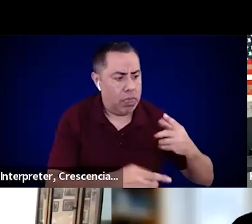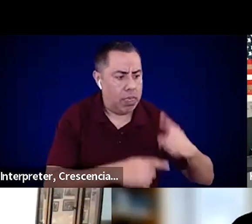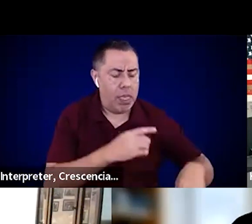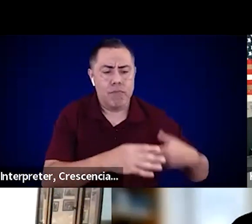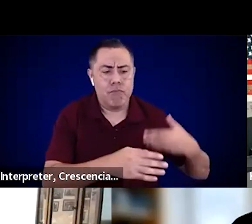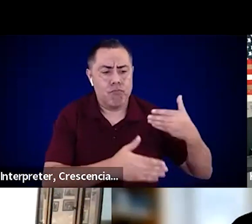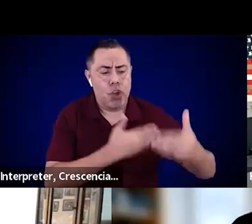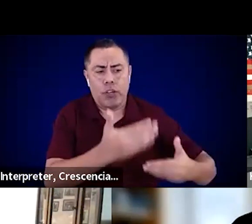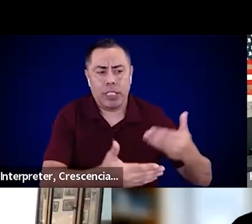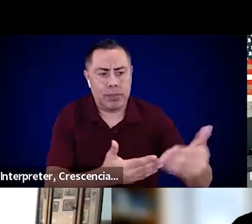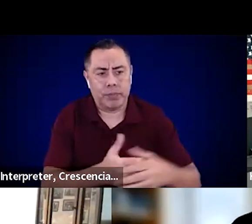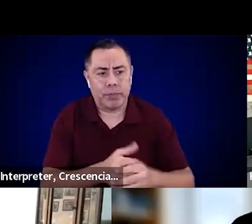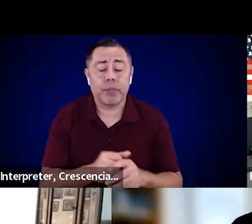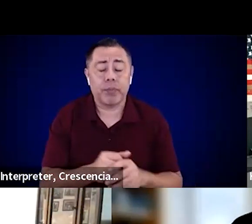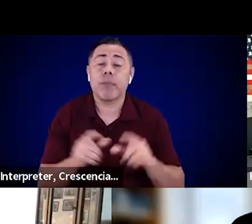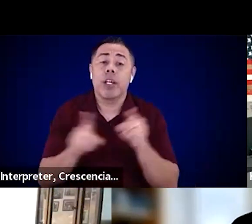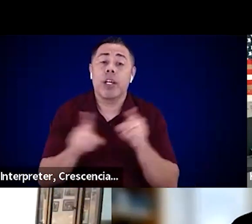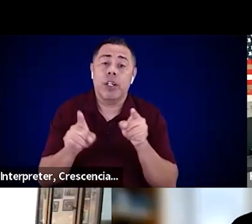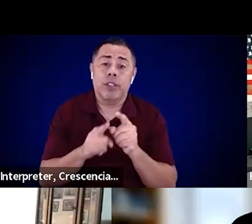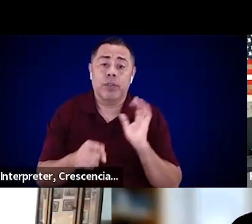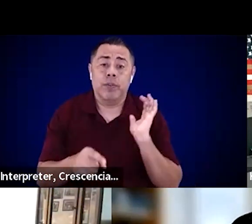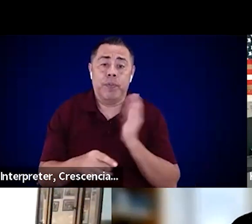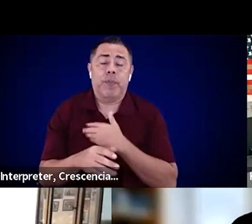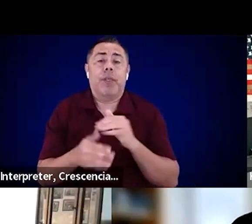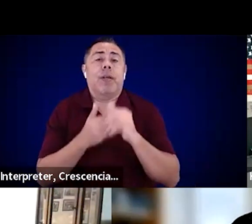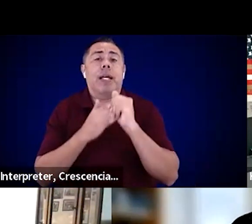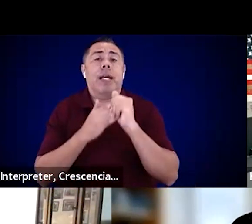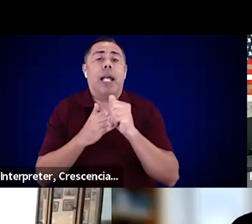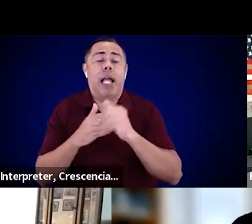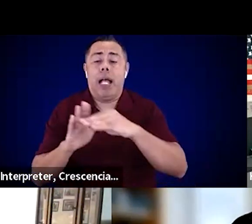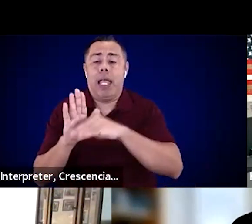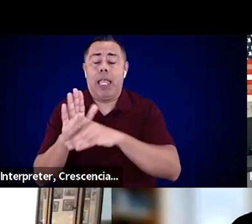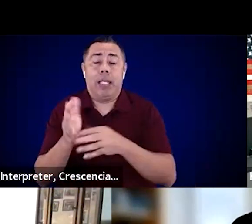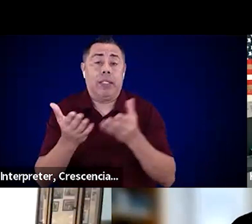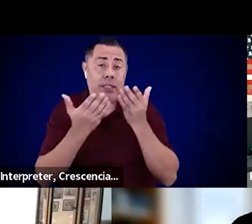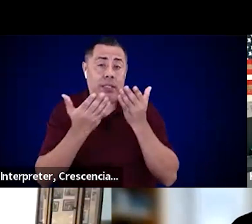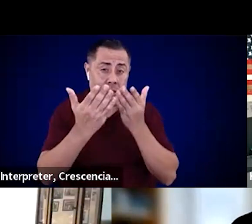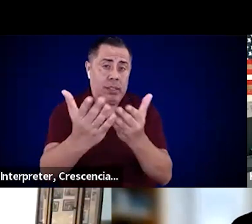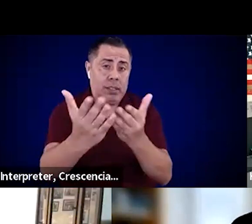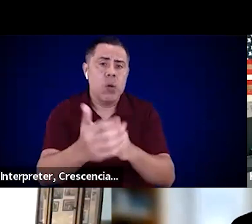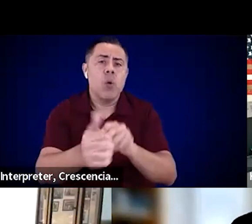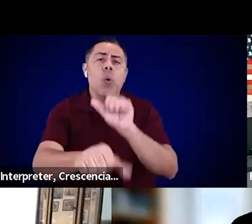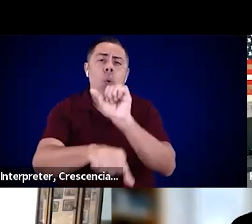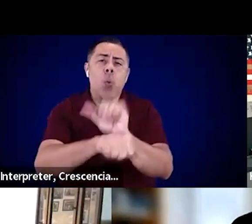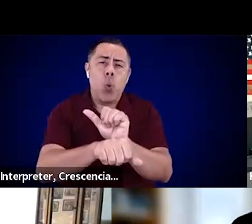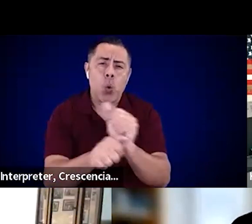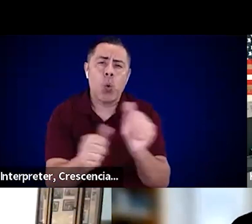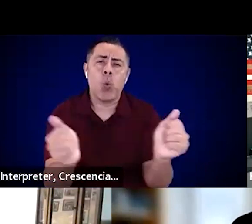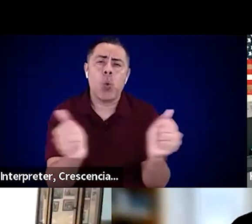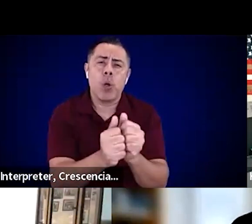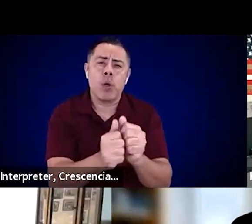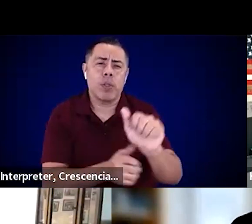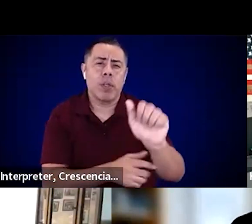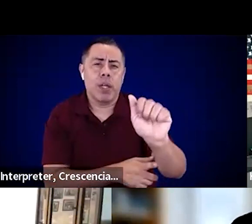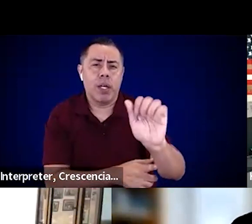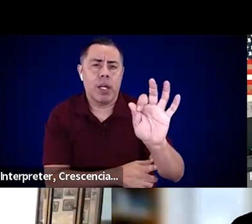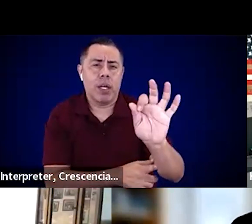work with the AFN community. And find out how do you receive your emergency information?